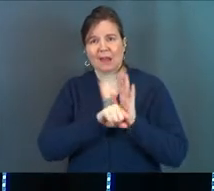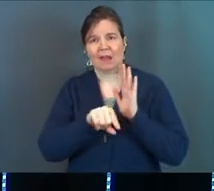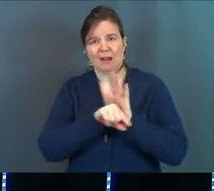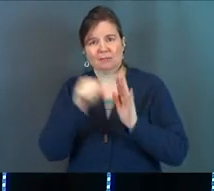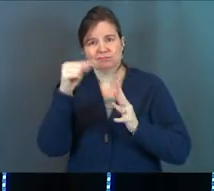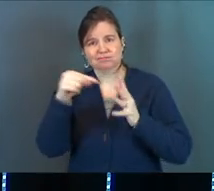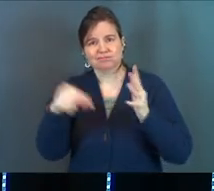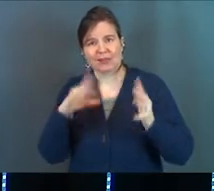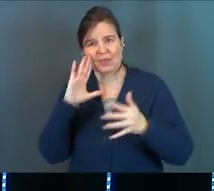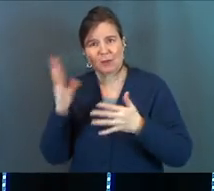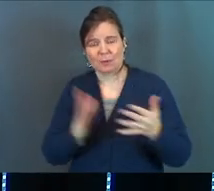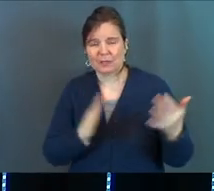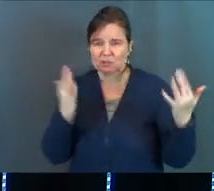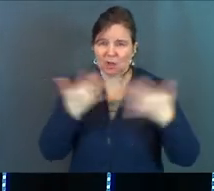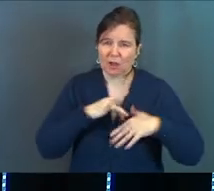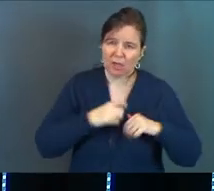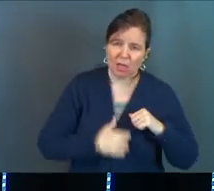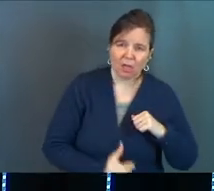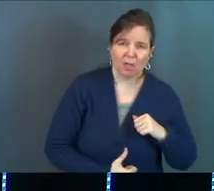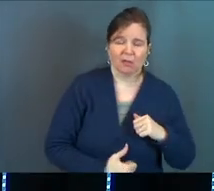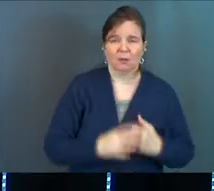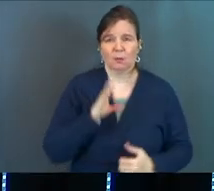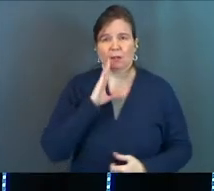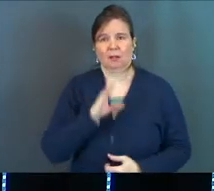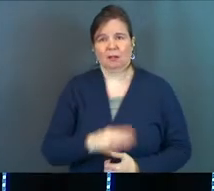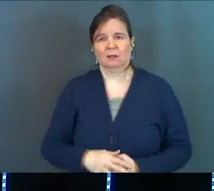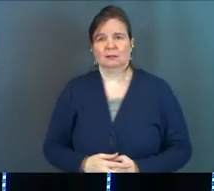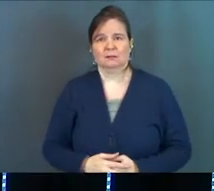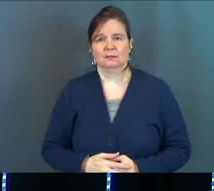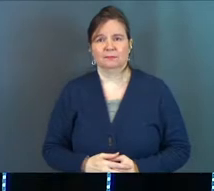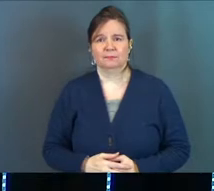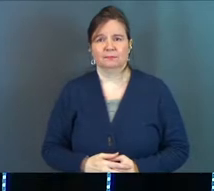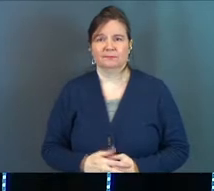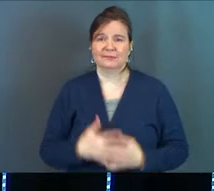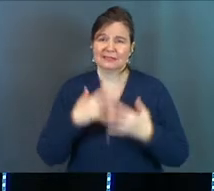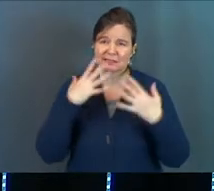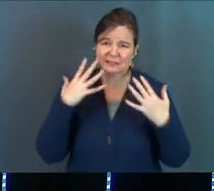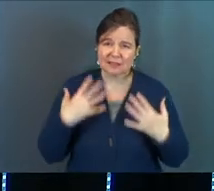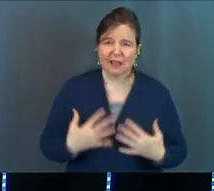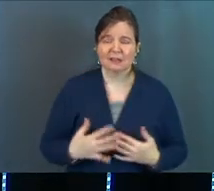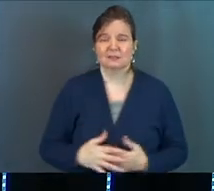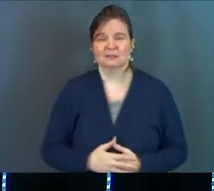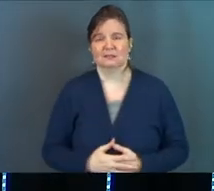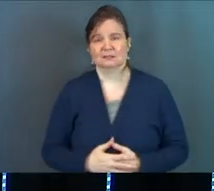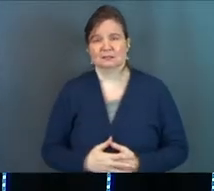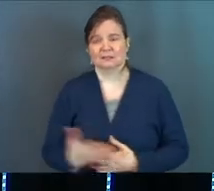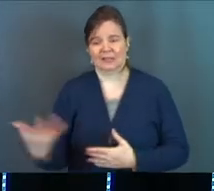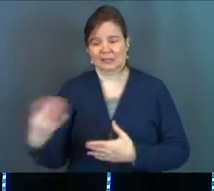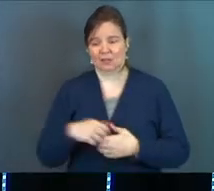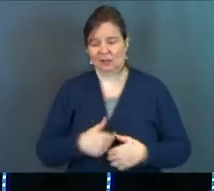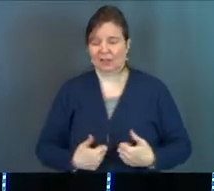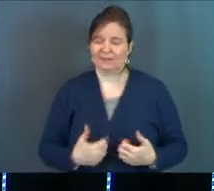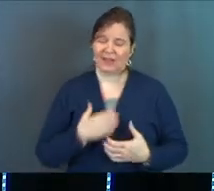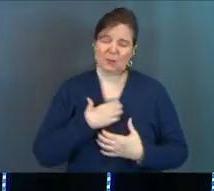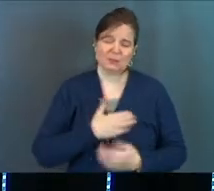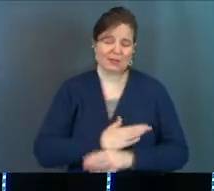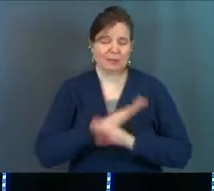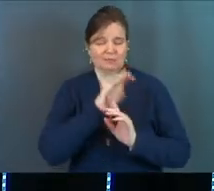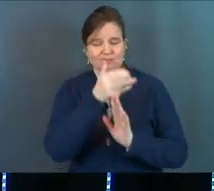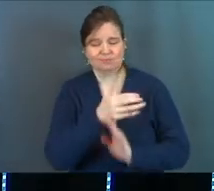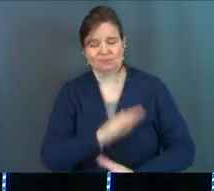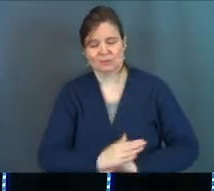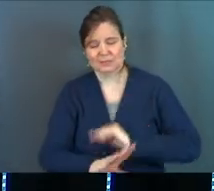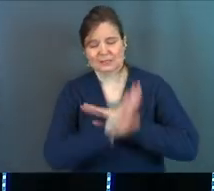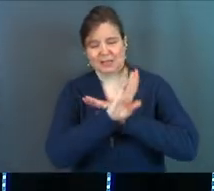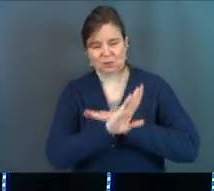that are going to bring darkness and pain, sadness into your life. Man, wish I could protect you from